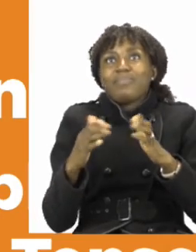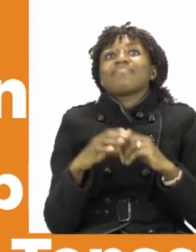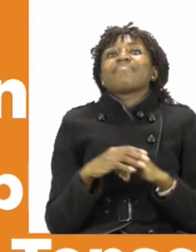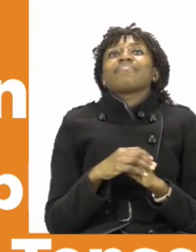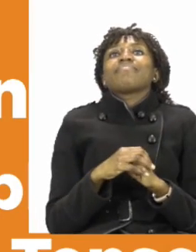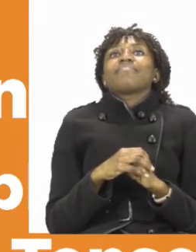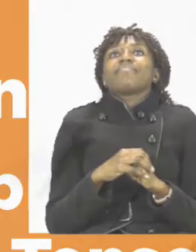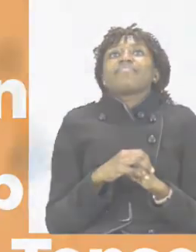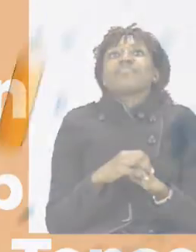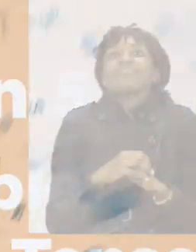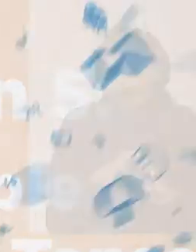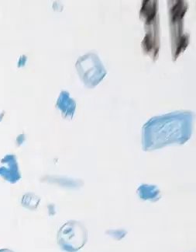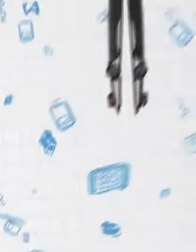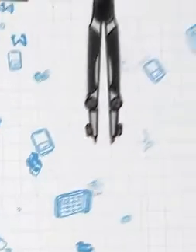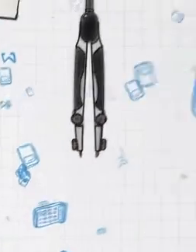Cube.